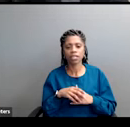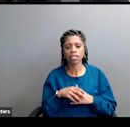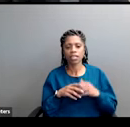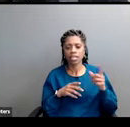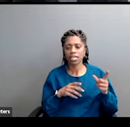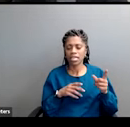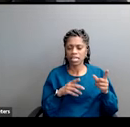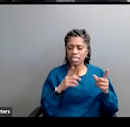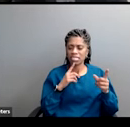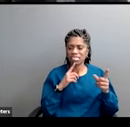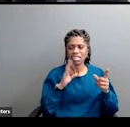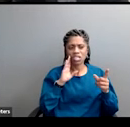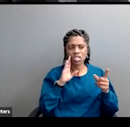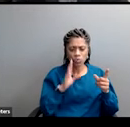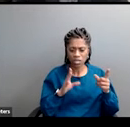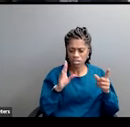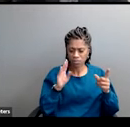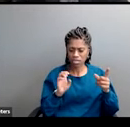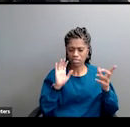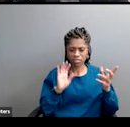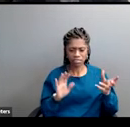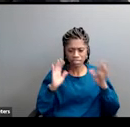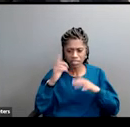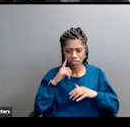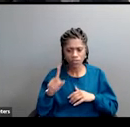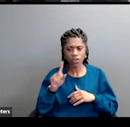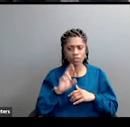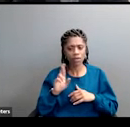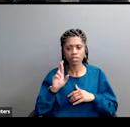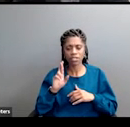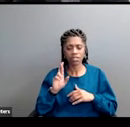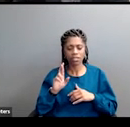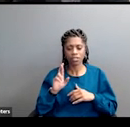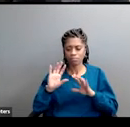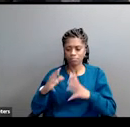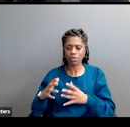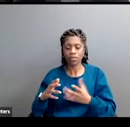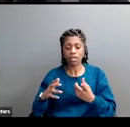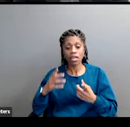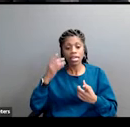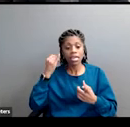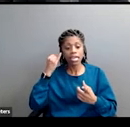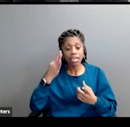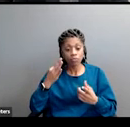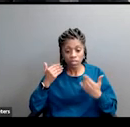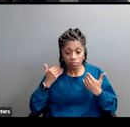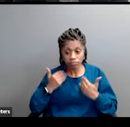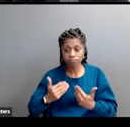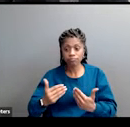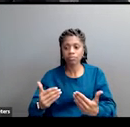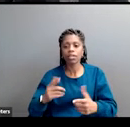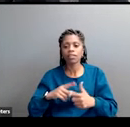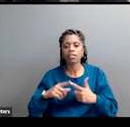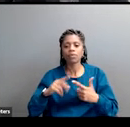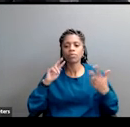be a disaster for the Republican Party. If we do this, we will betray Lincoln's legacy and become a